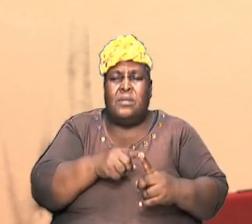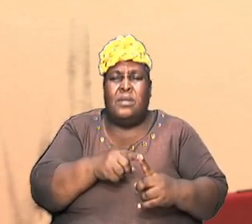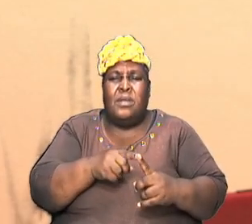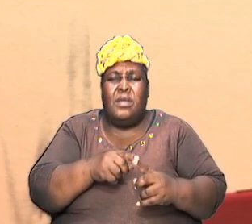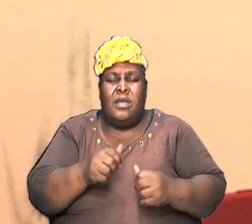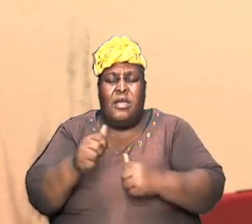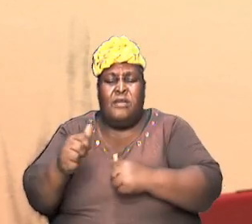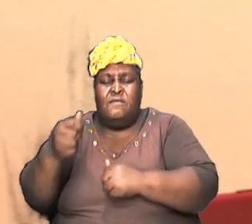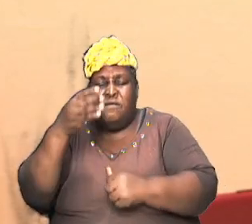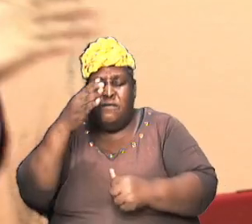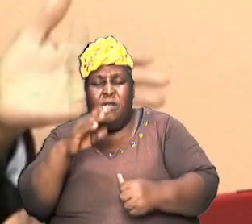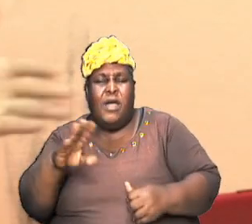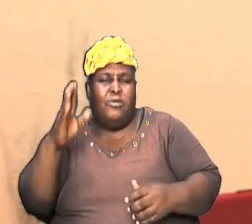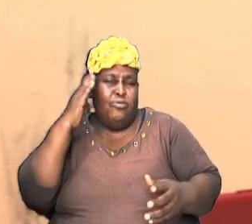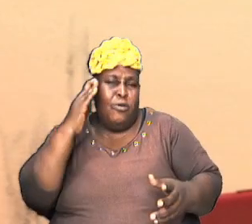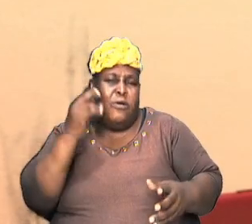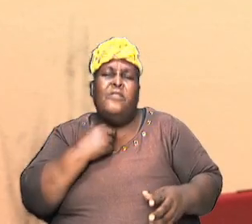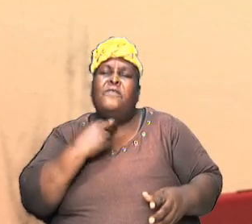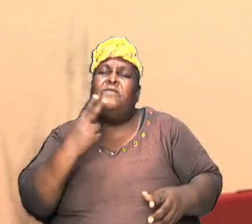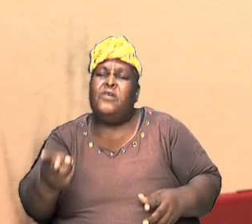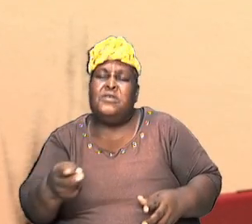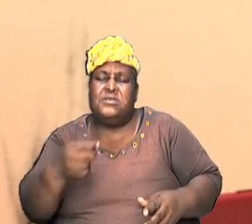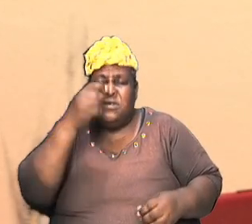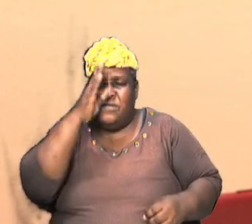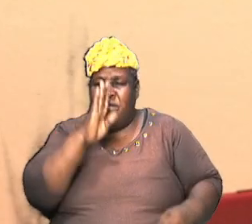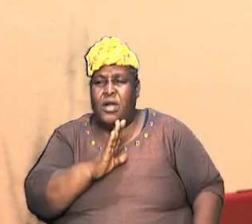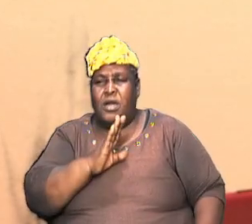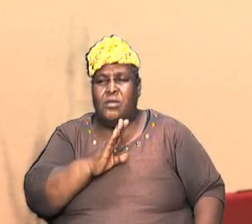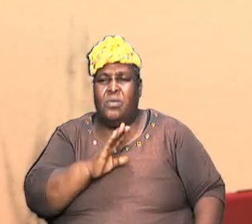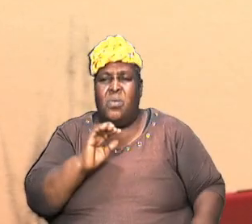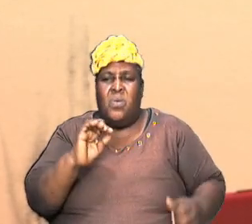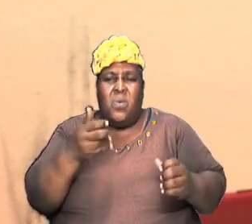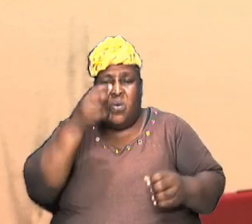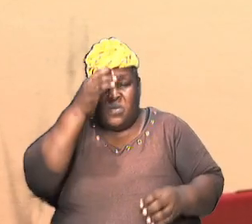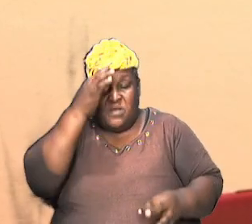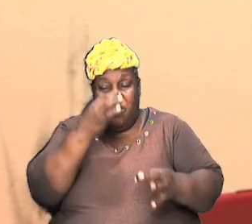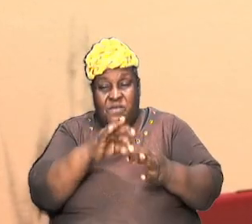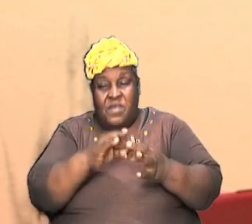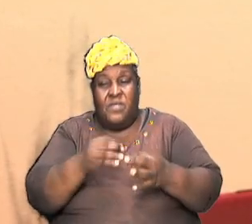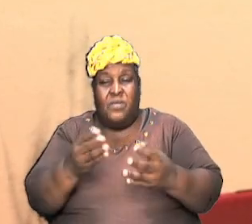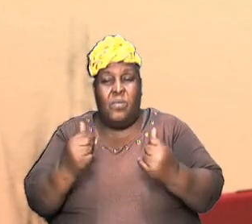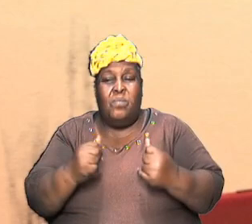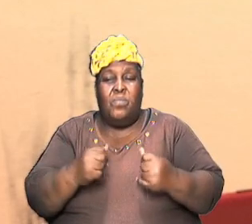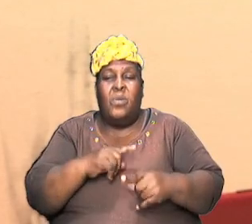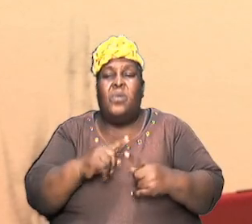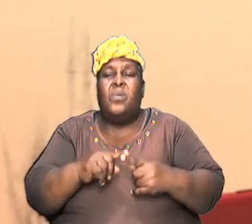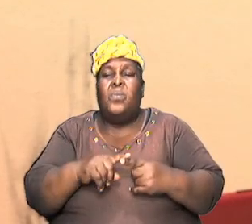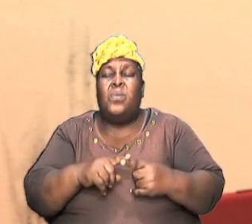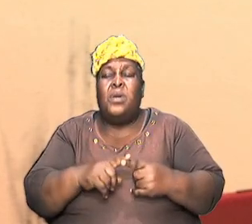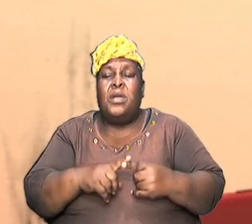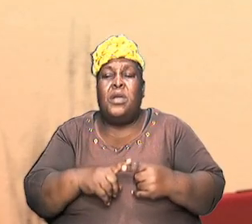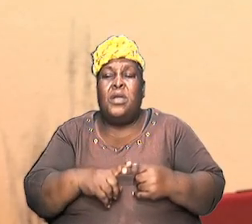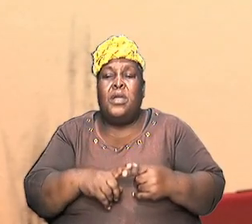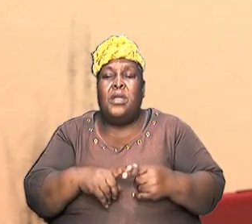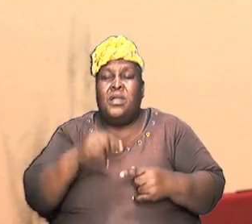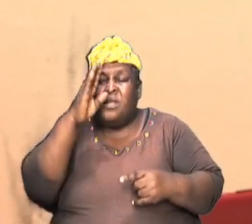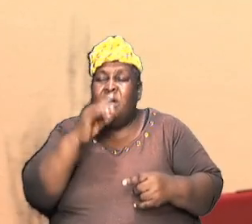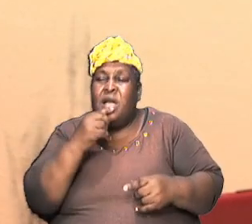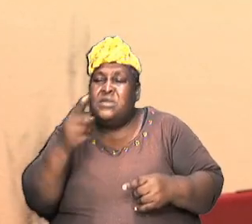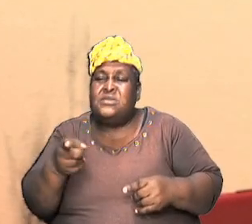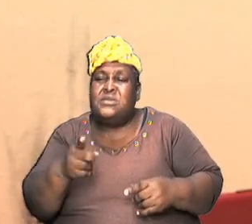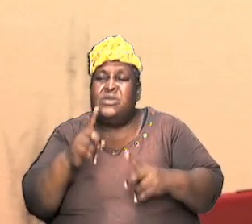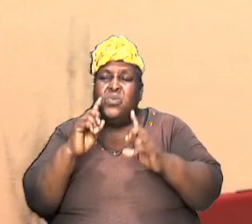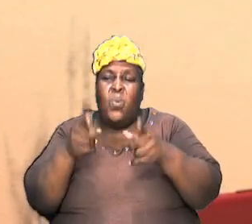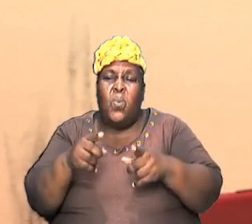the voice of God clearly he knew the voice of God how his faith came is that when the voice of God said go even though he didn't know where he was going he went